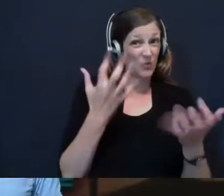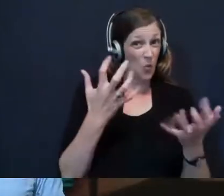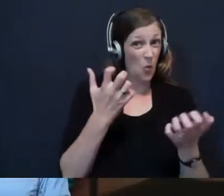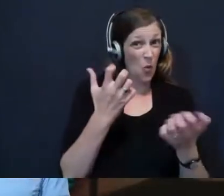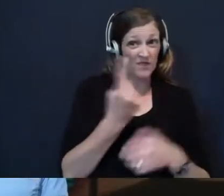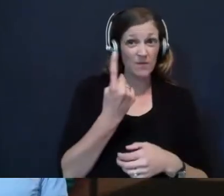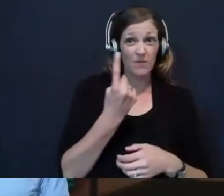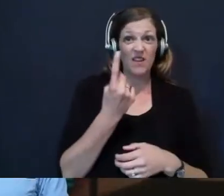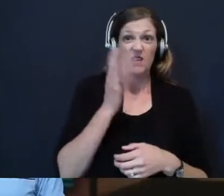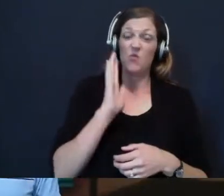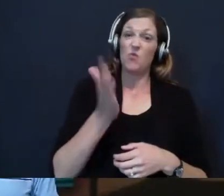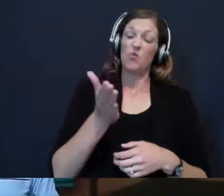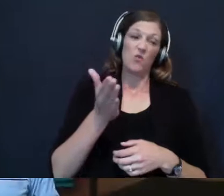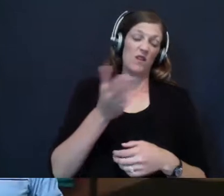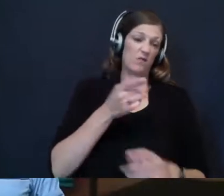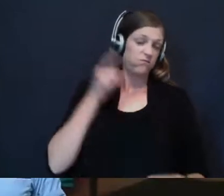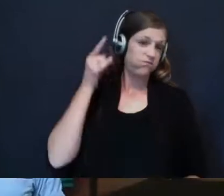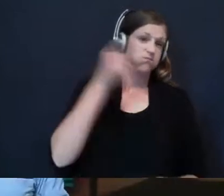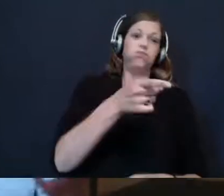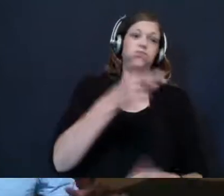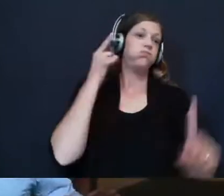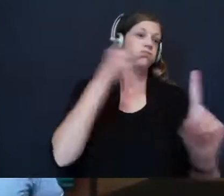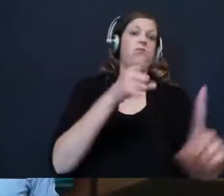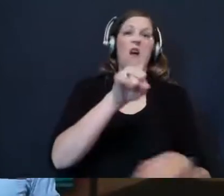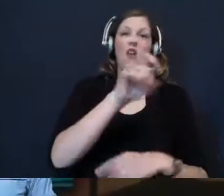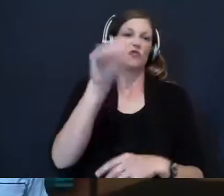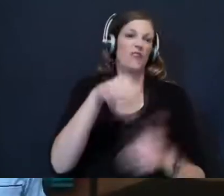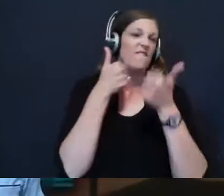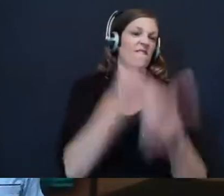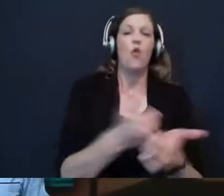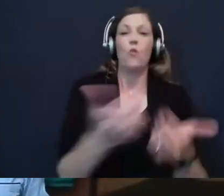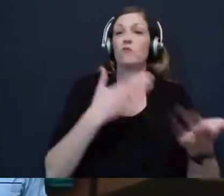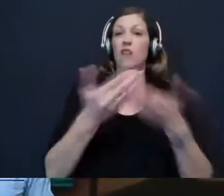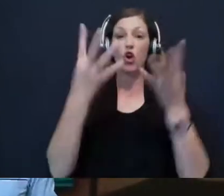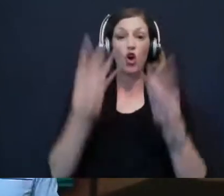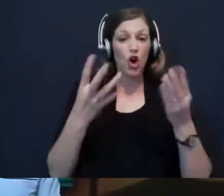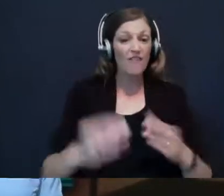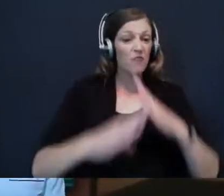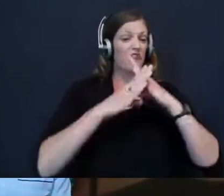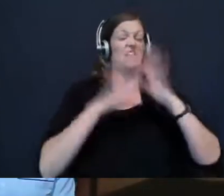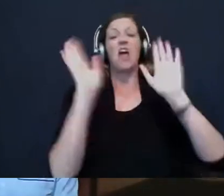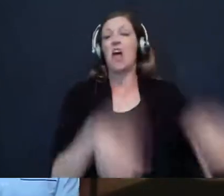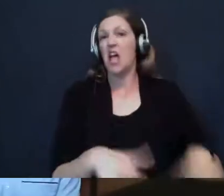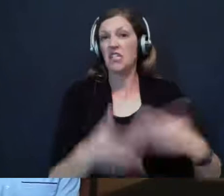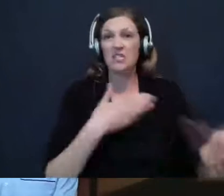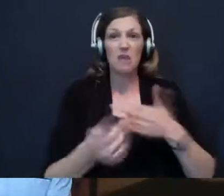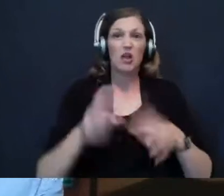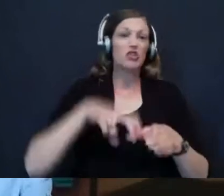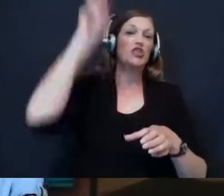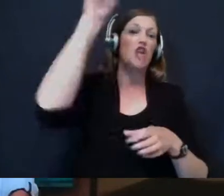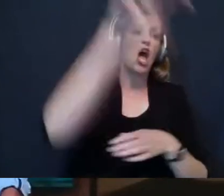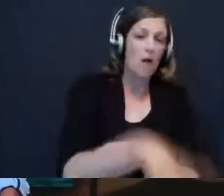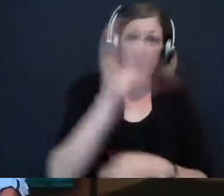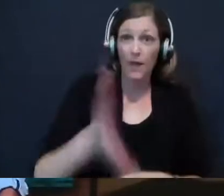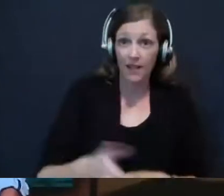she's going to go 100% for that thing, no matter what's in her way. If gravity is in her way, it doesn't matter. She's going to go for it. So